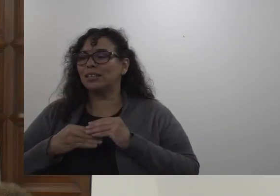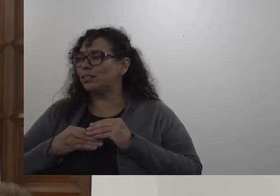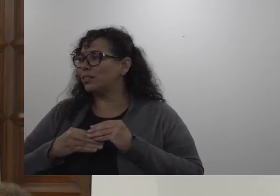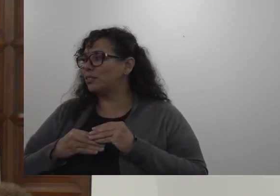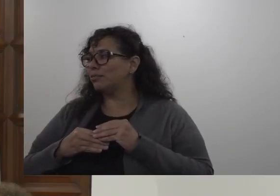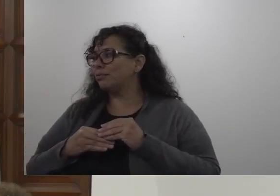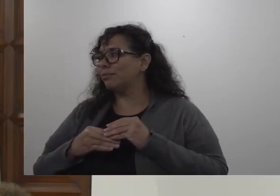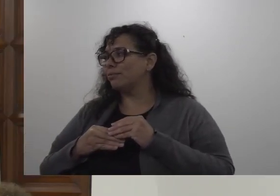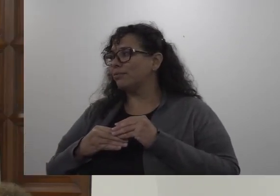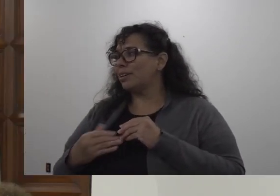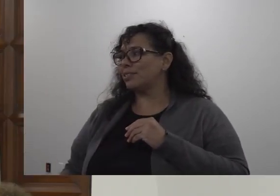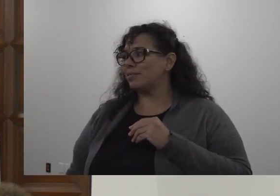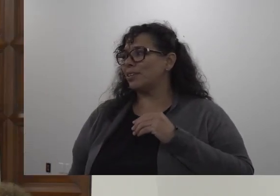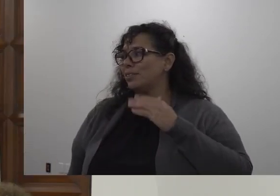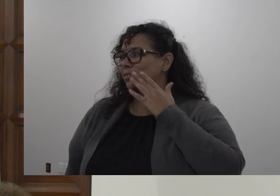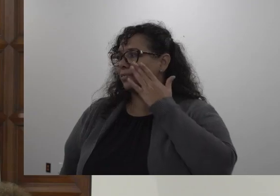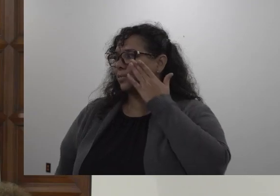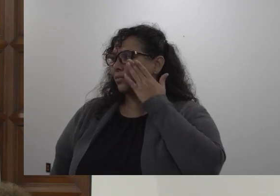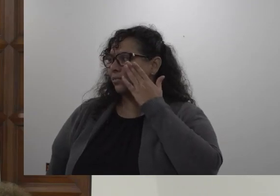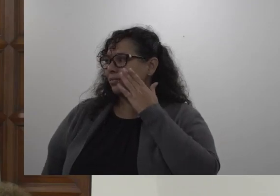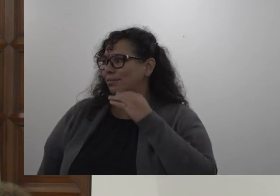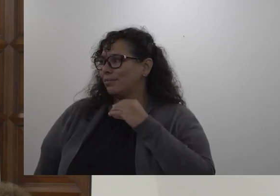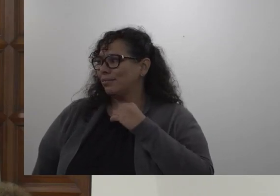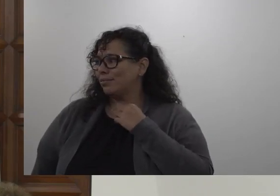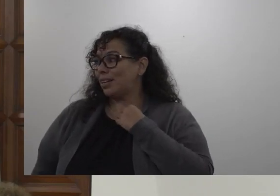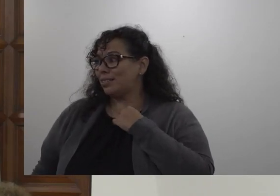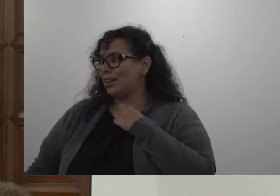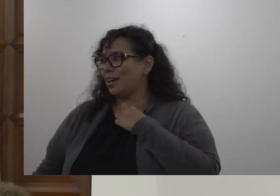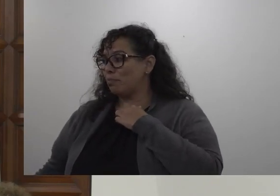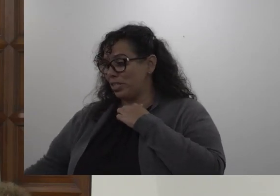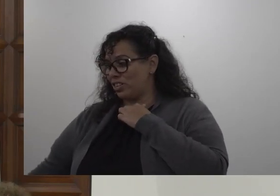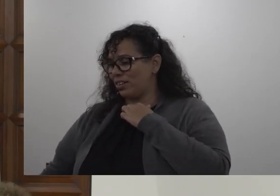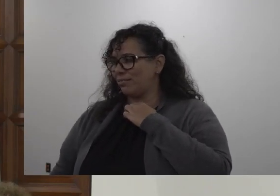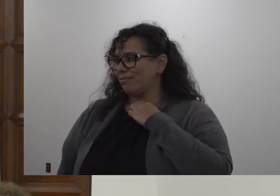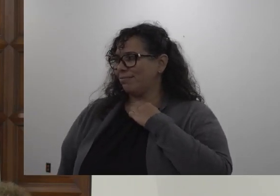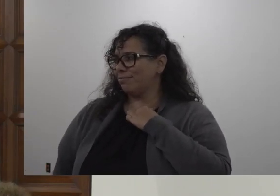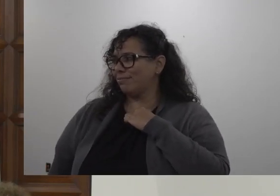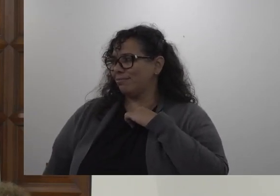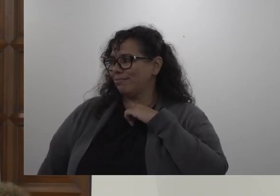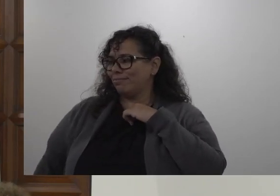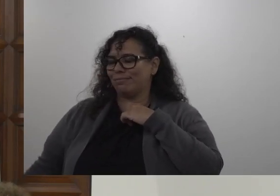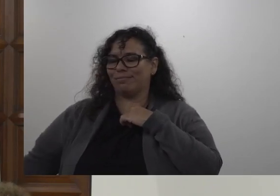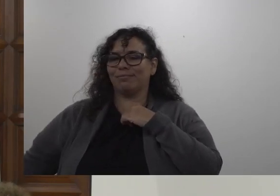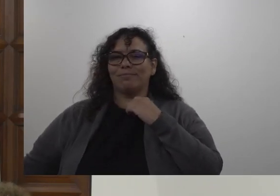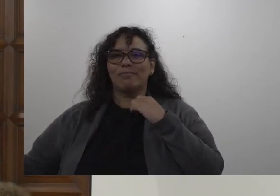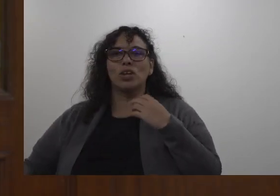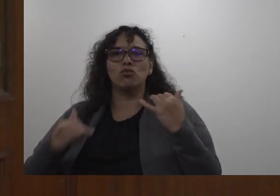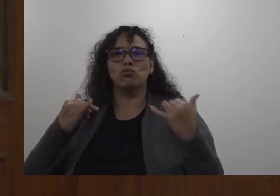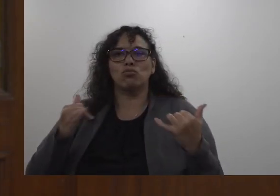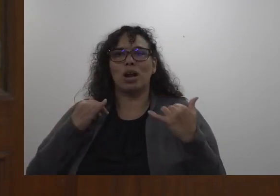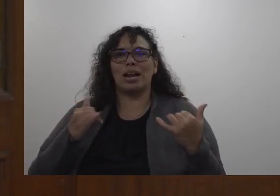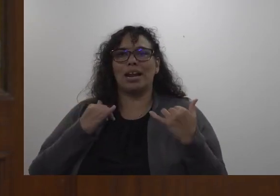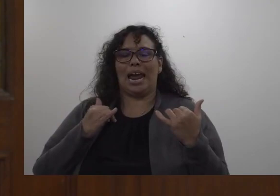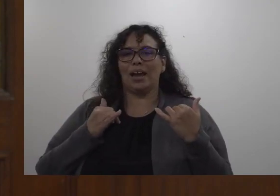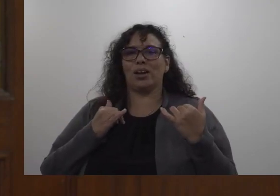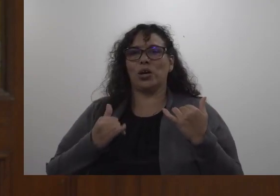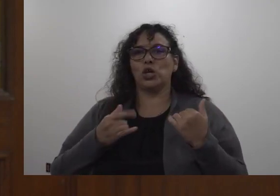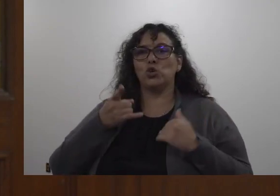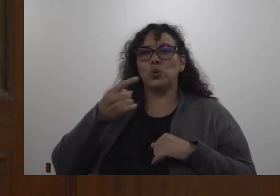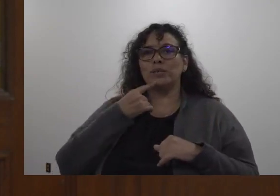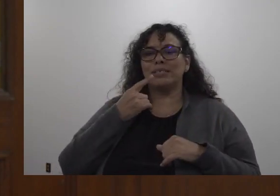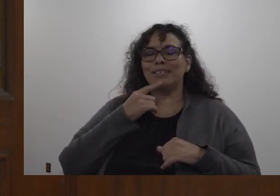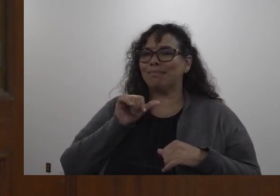so there'll be a million text messages spreading currently around Long Beach right now about what you just said about